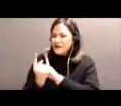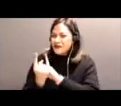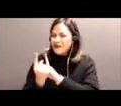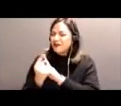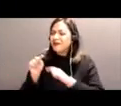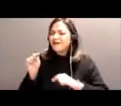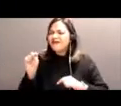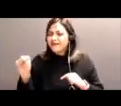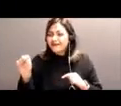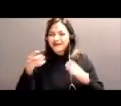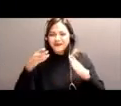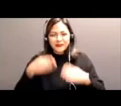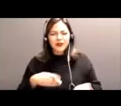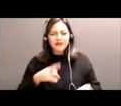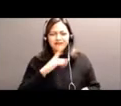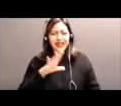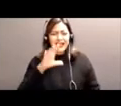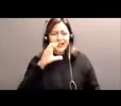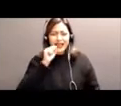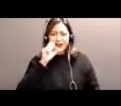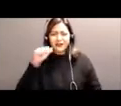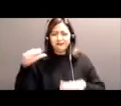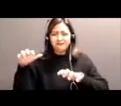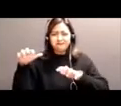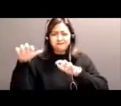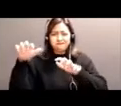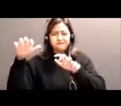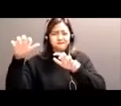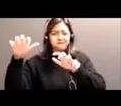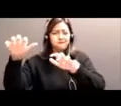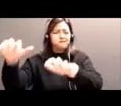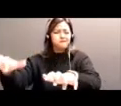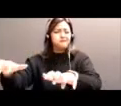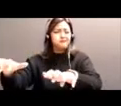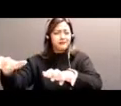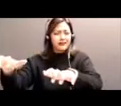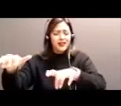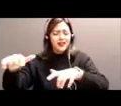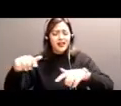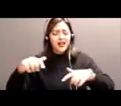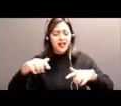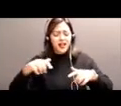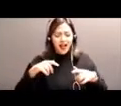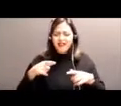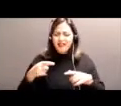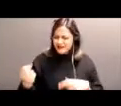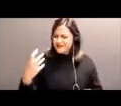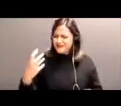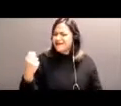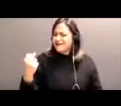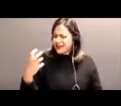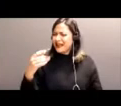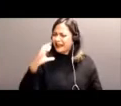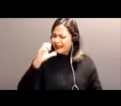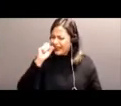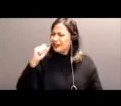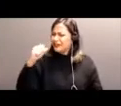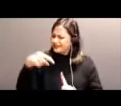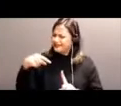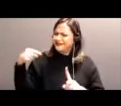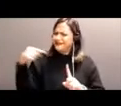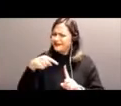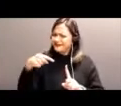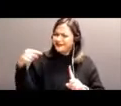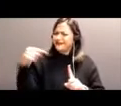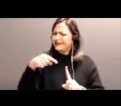there's so many carrots out there. And he's continuing and talking to me about carrots and carrots. And I said,